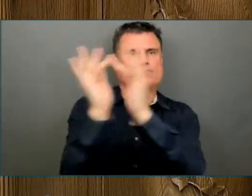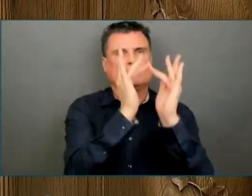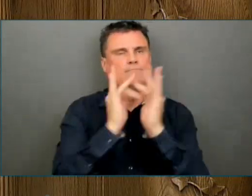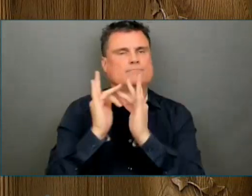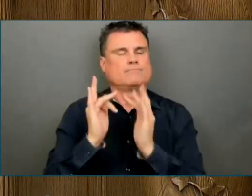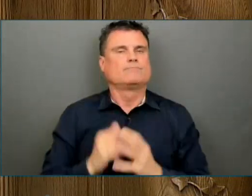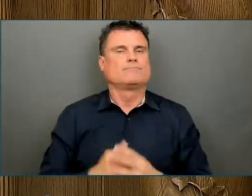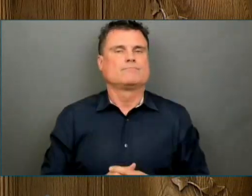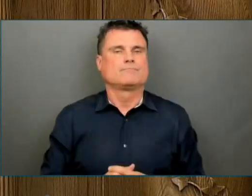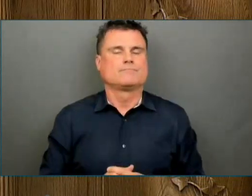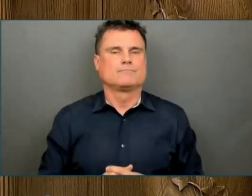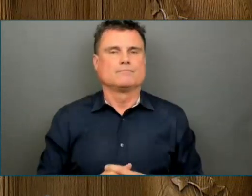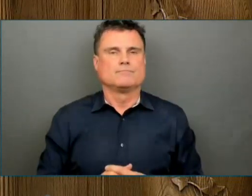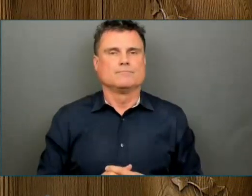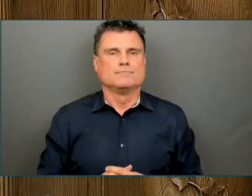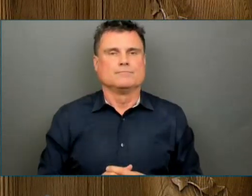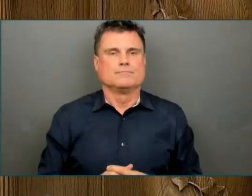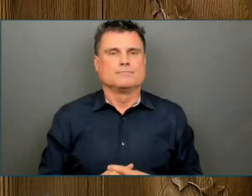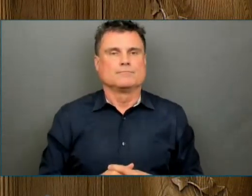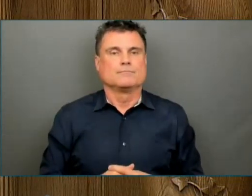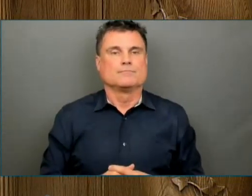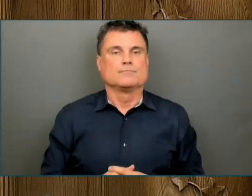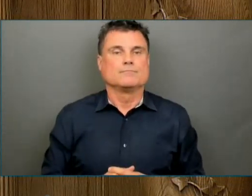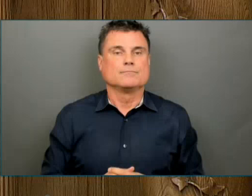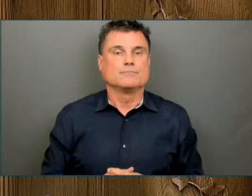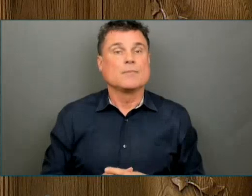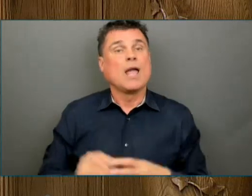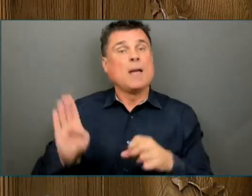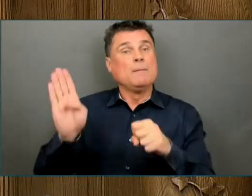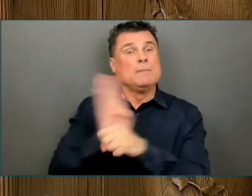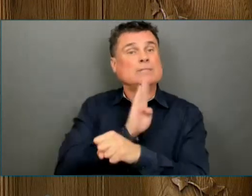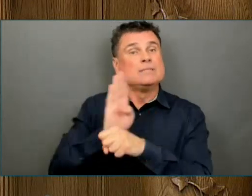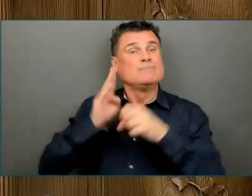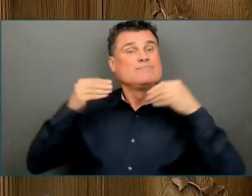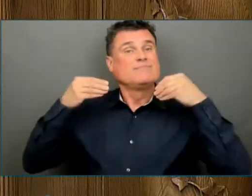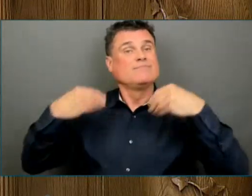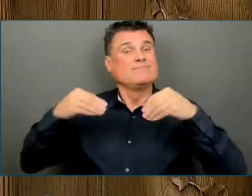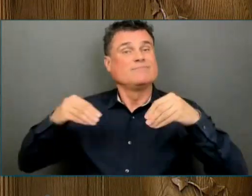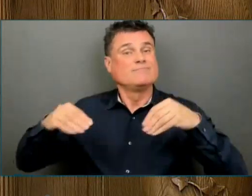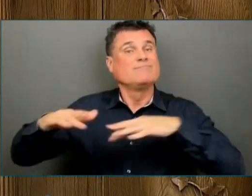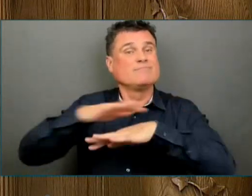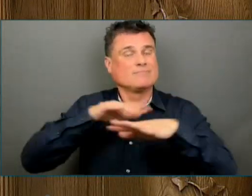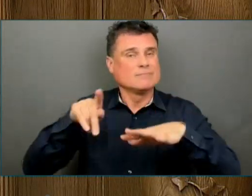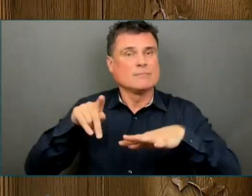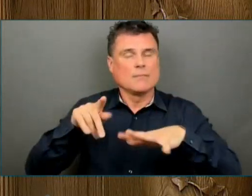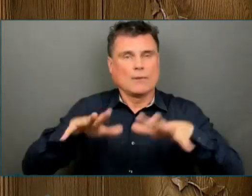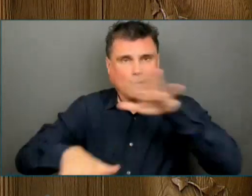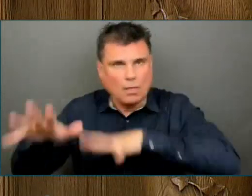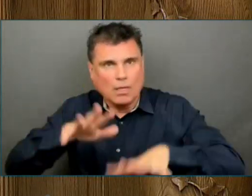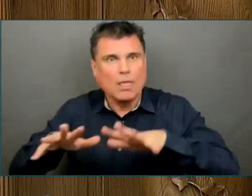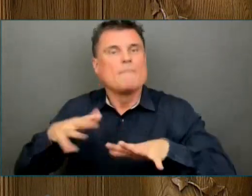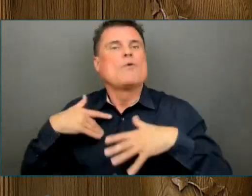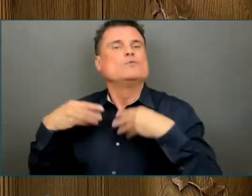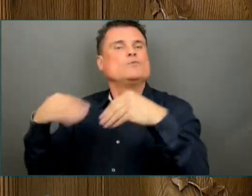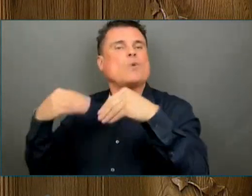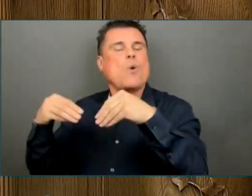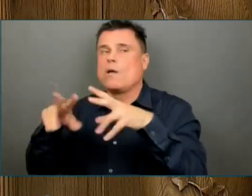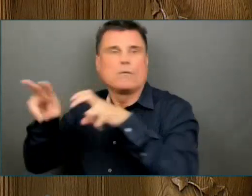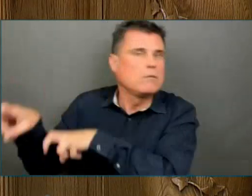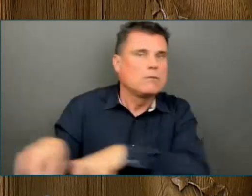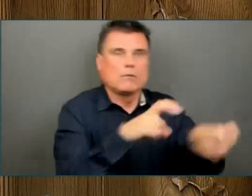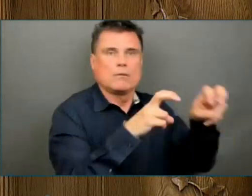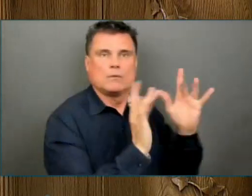make their purchases online. Every step of the way, your government has been there to help them adapt to the new reality.